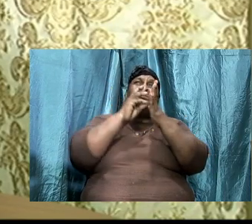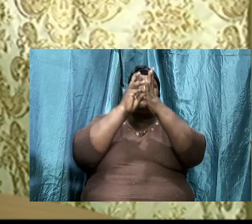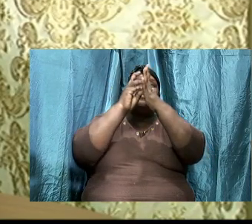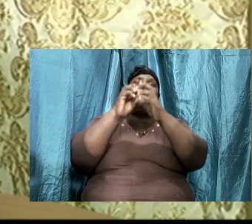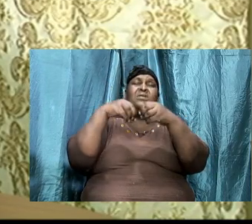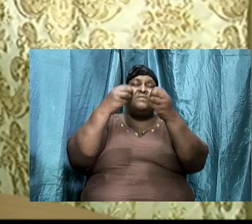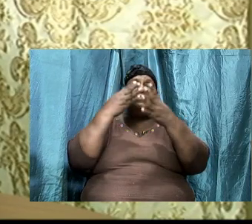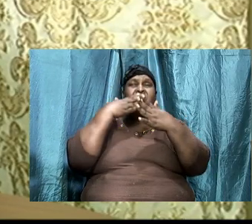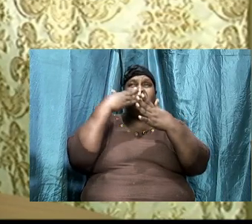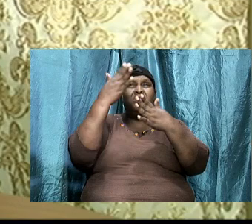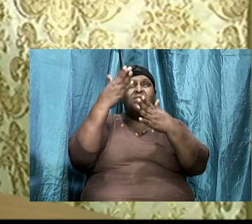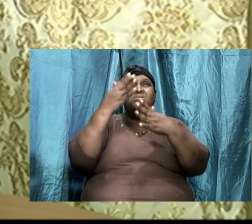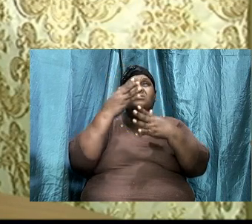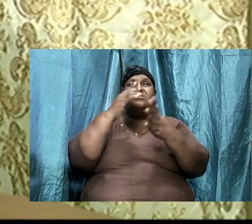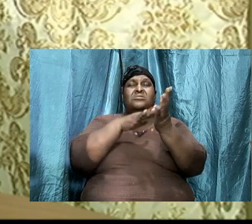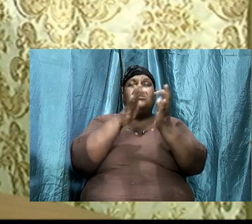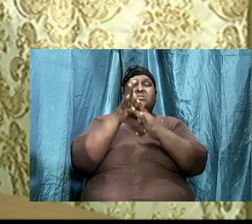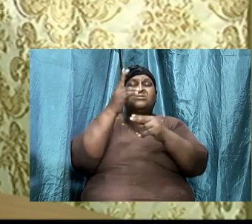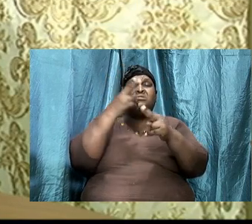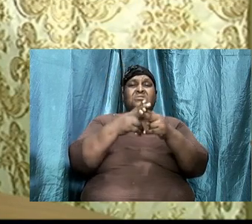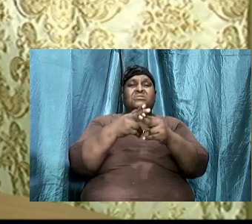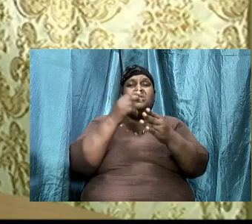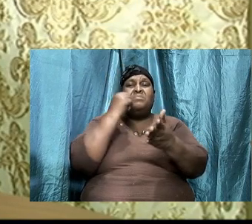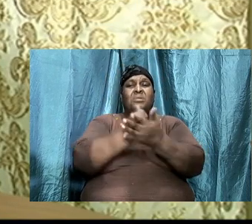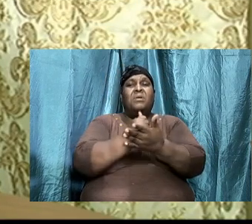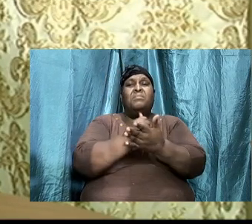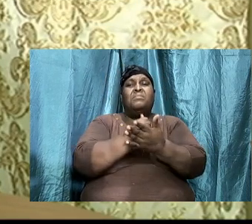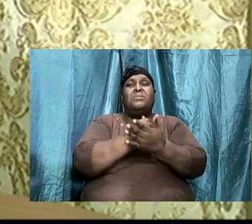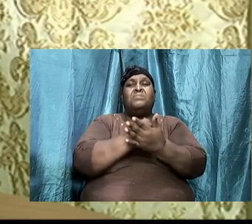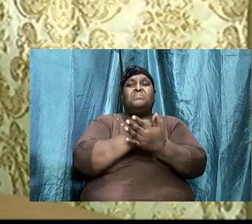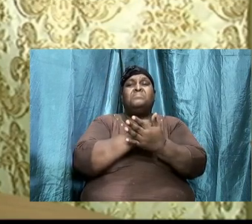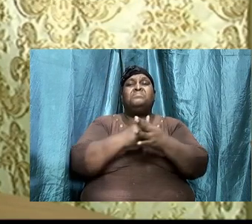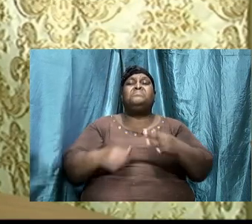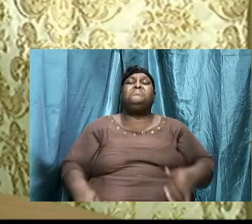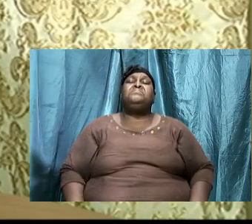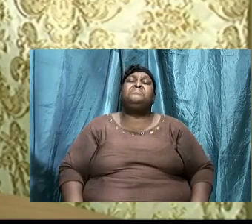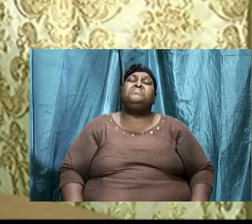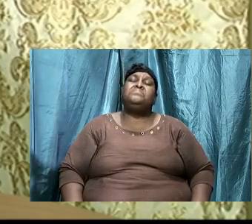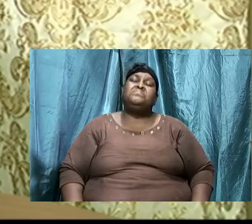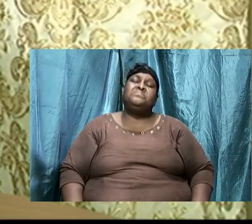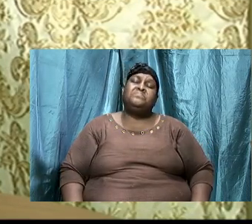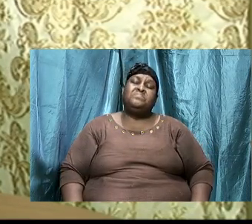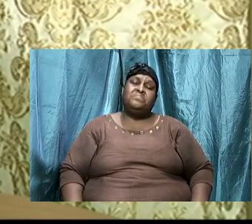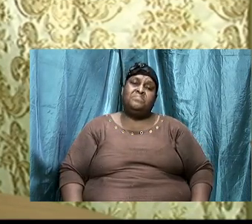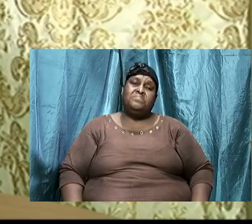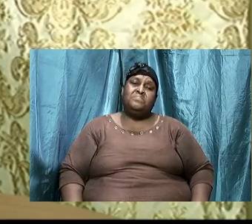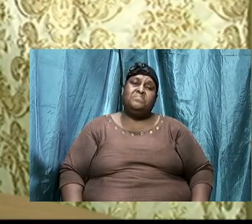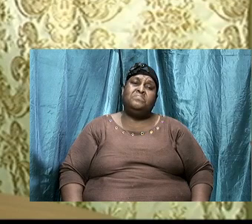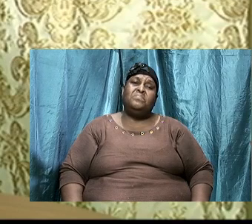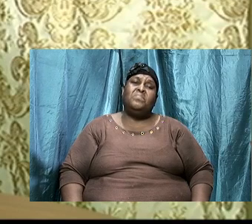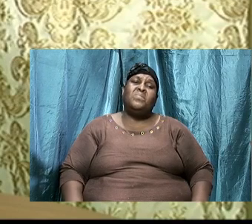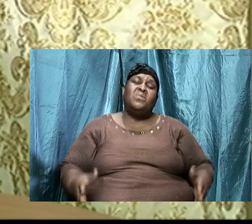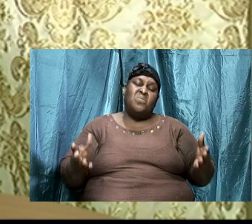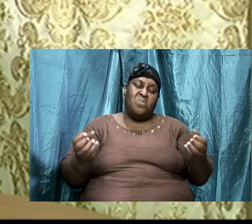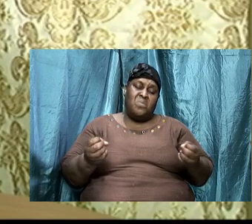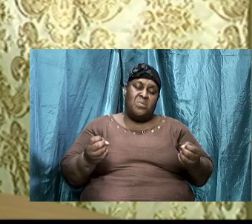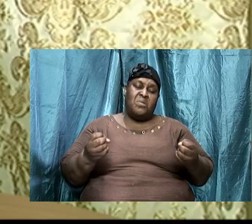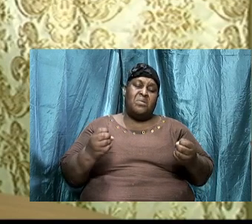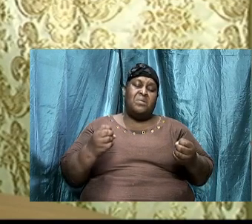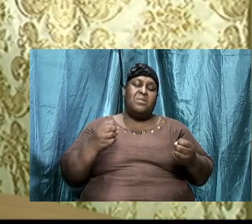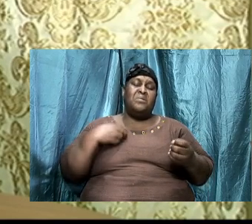Jesus Christ. In Jesus' name. Amen. So, I would like us to turn